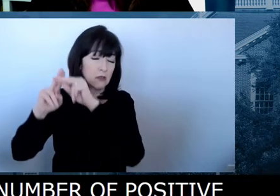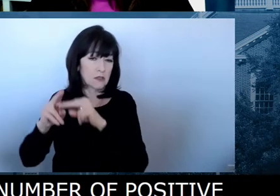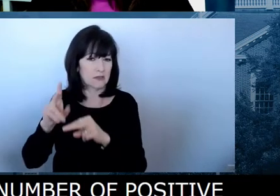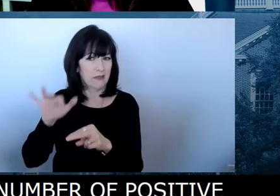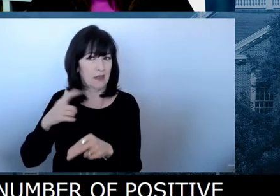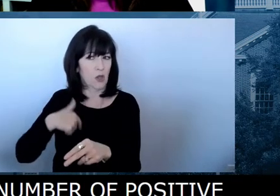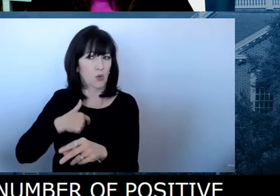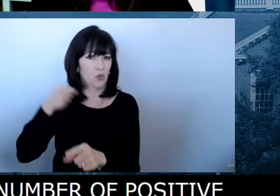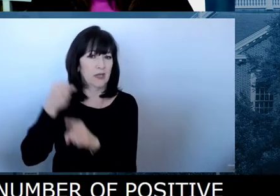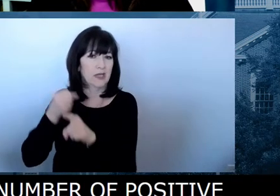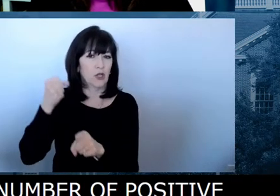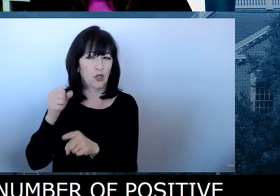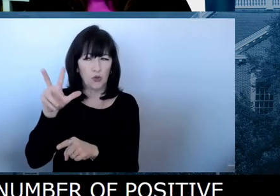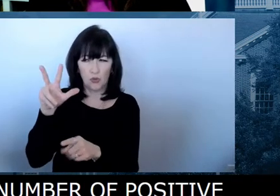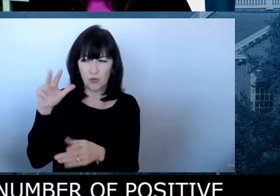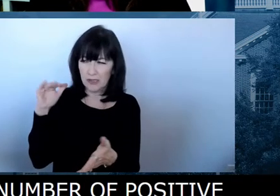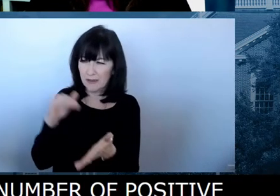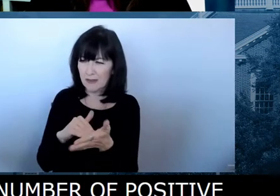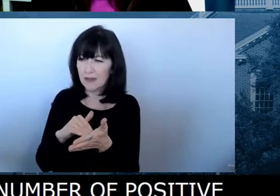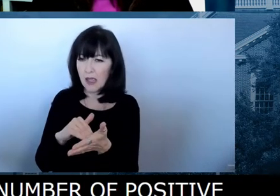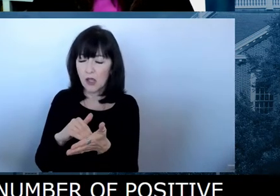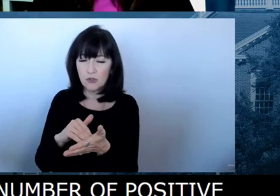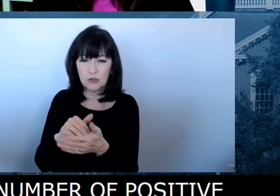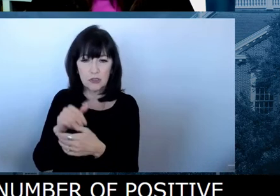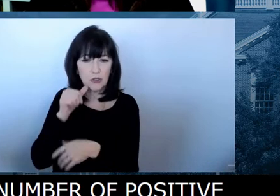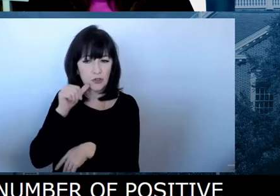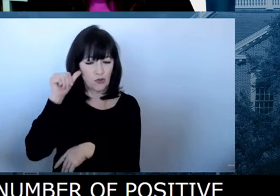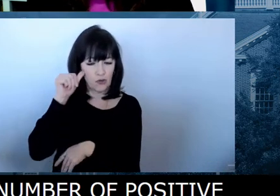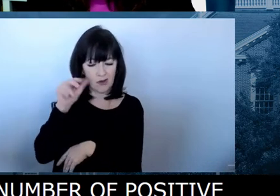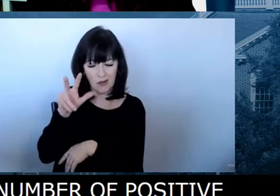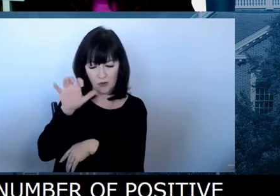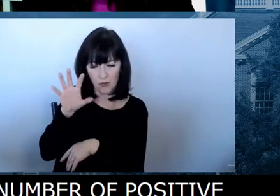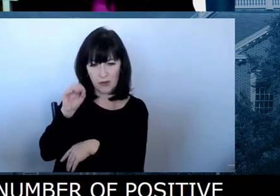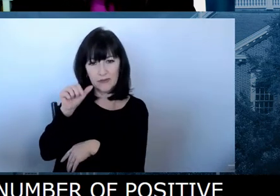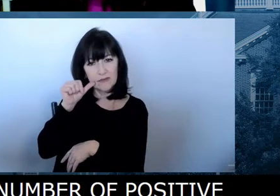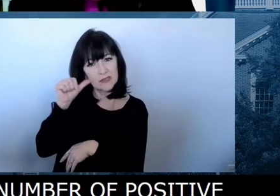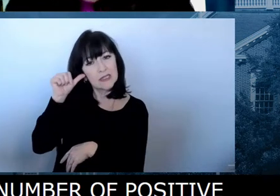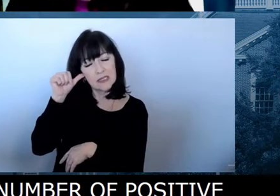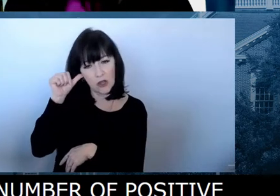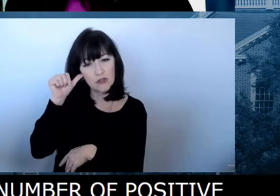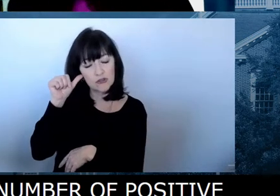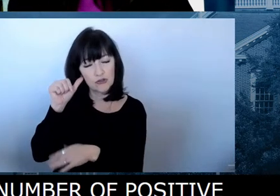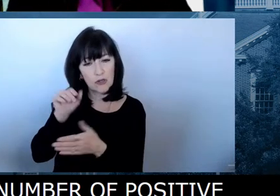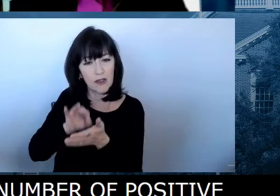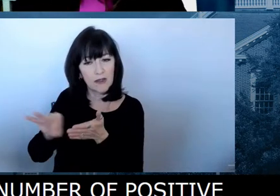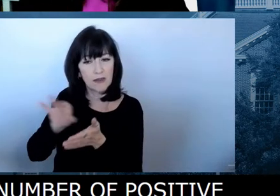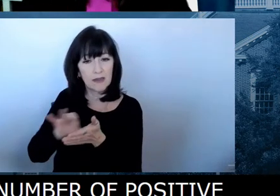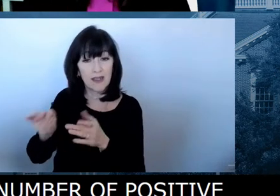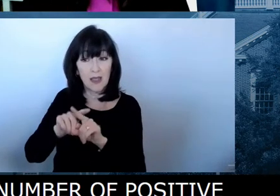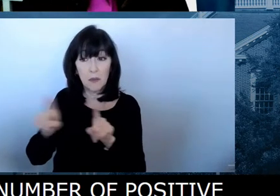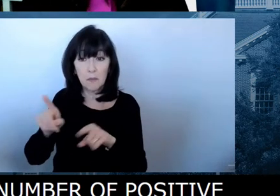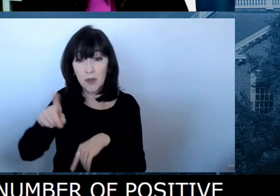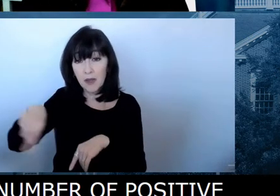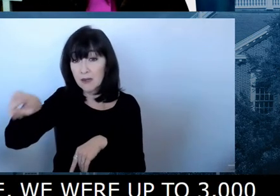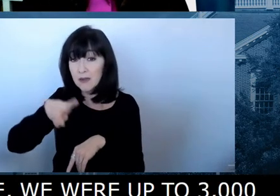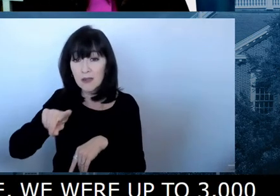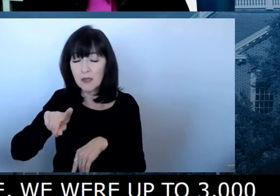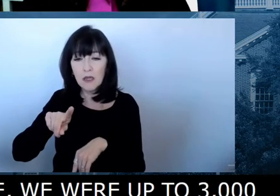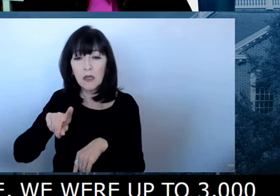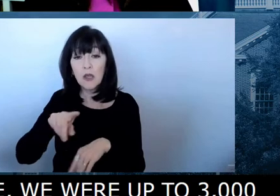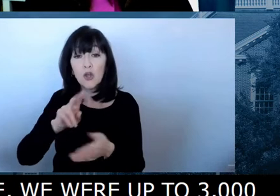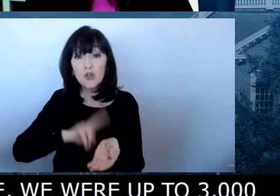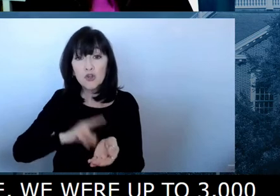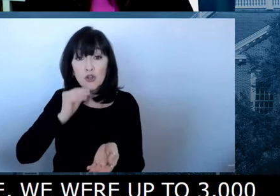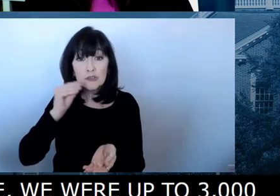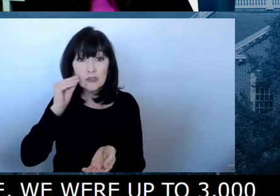350, uh, yesterday, seven day moving average, but they had their own employees that were out and affected